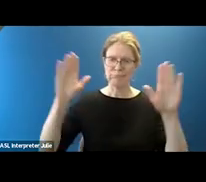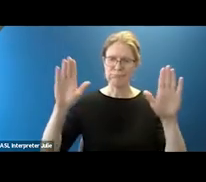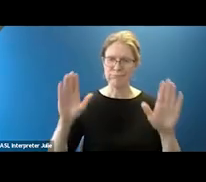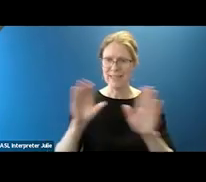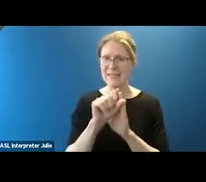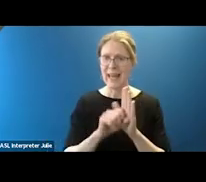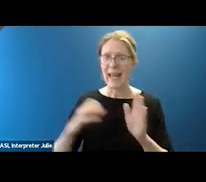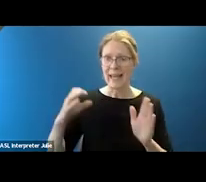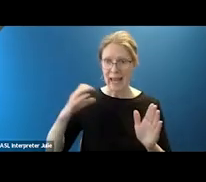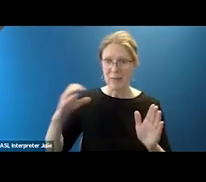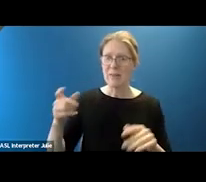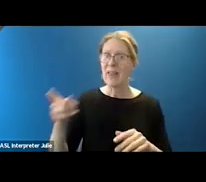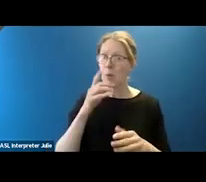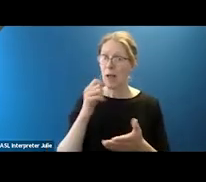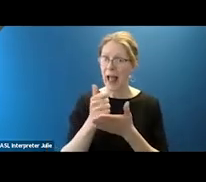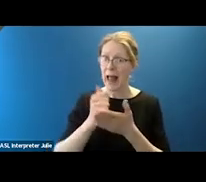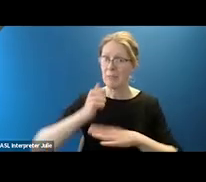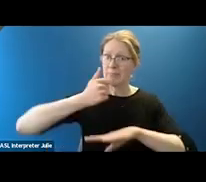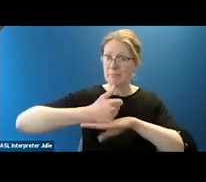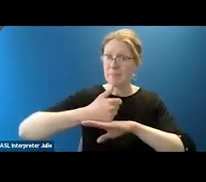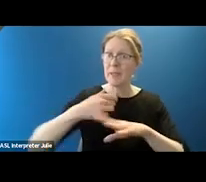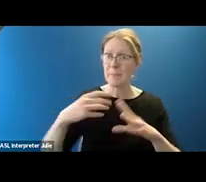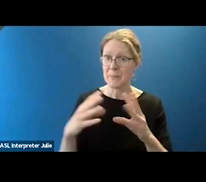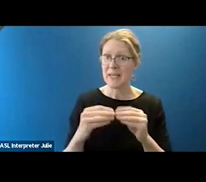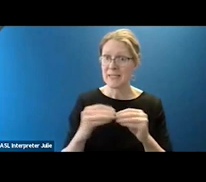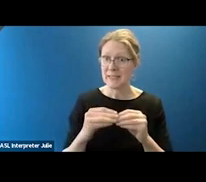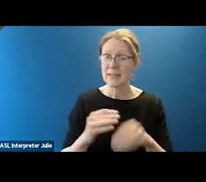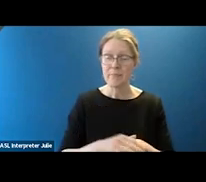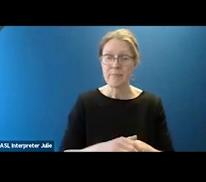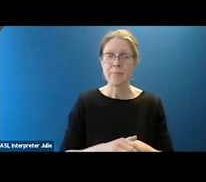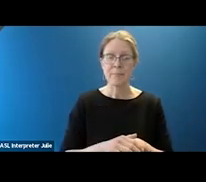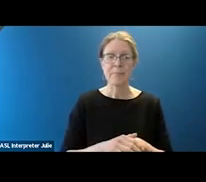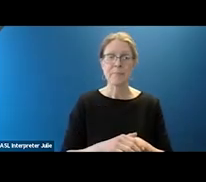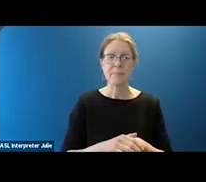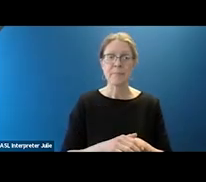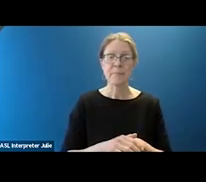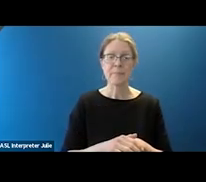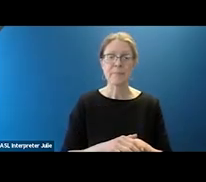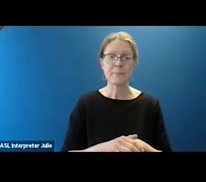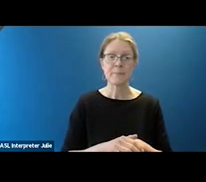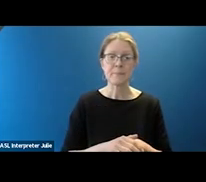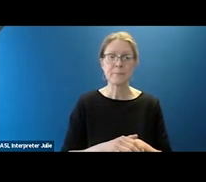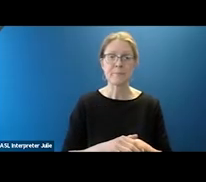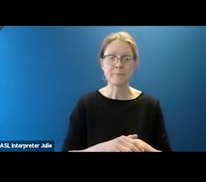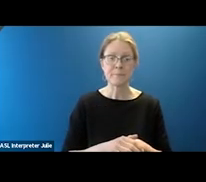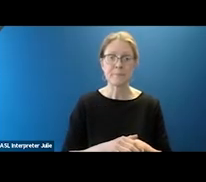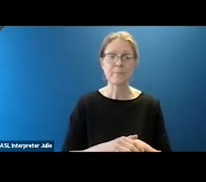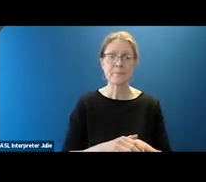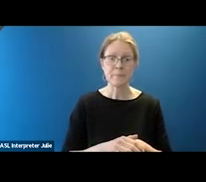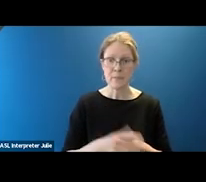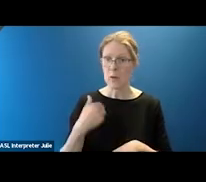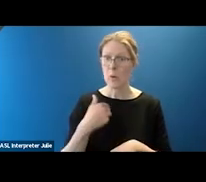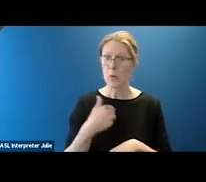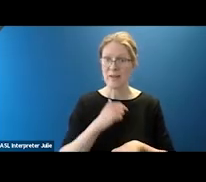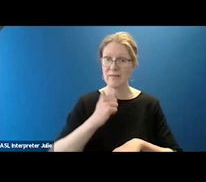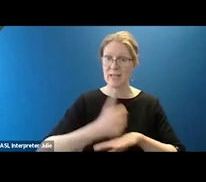organize the meetings. The Americans for the Arts, as I said, in the Arts Action Fund has created